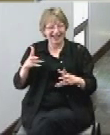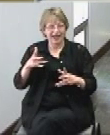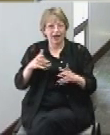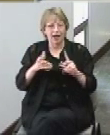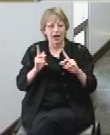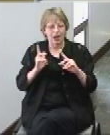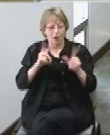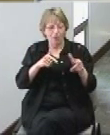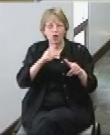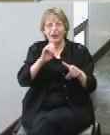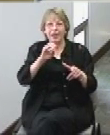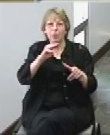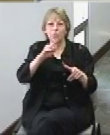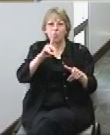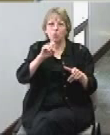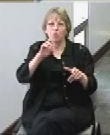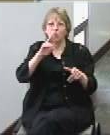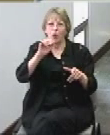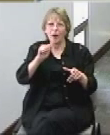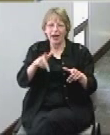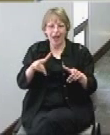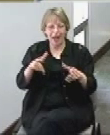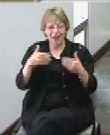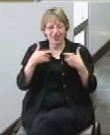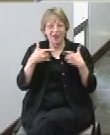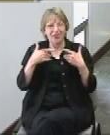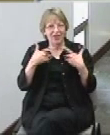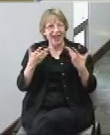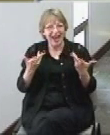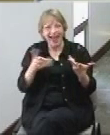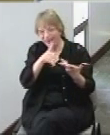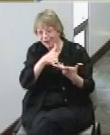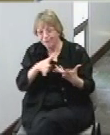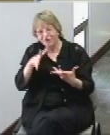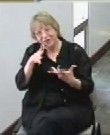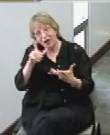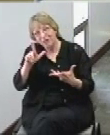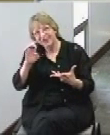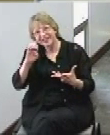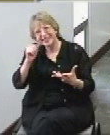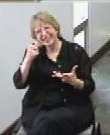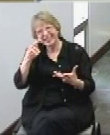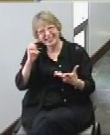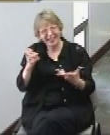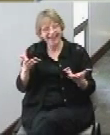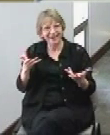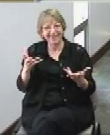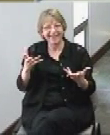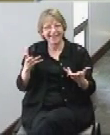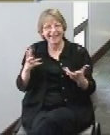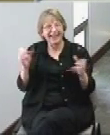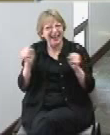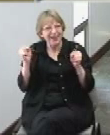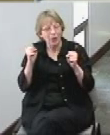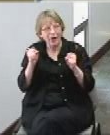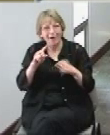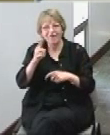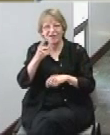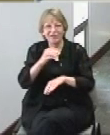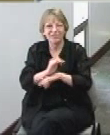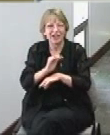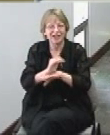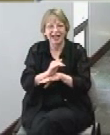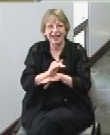during the winter when the farmers have a lot of free time the first night they had league there